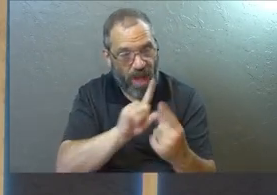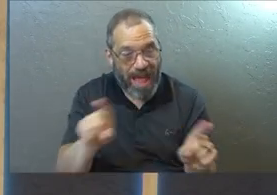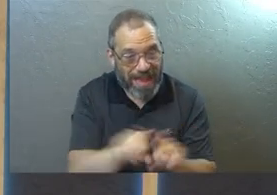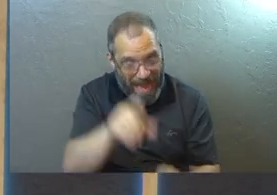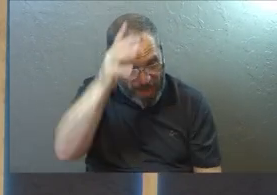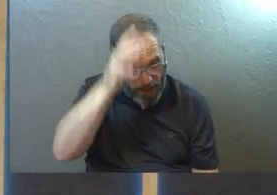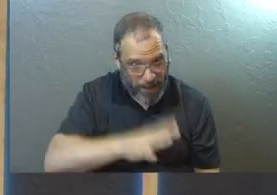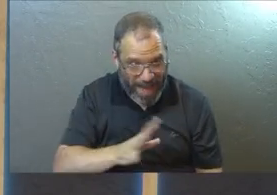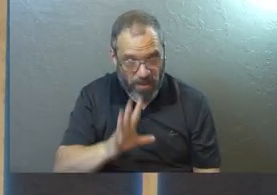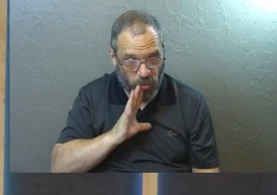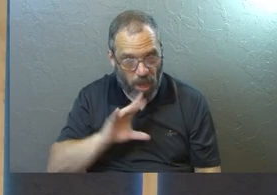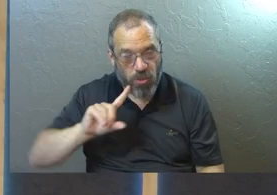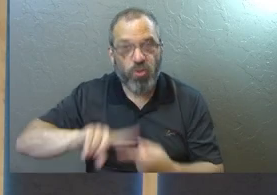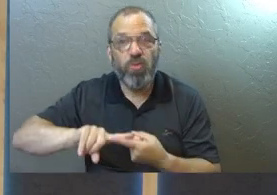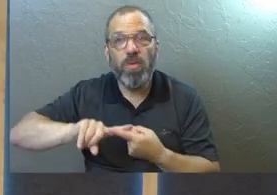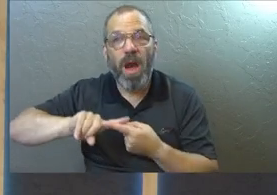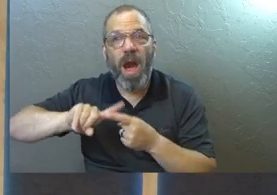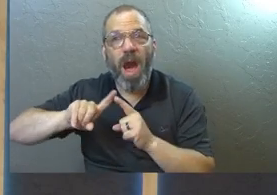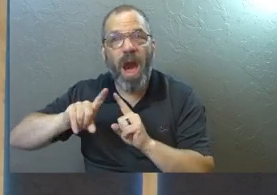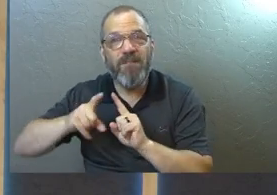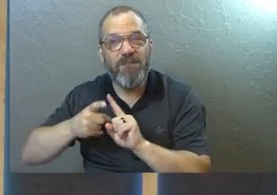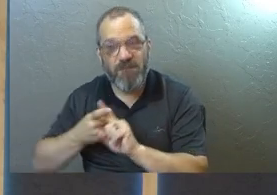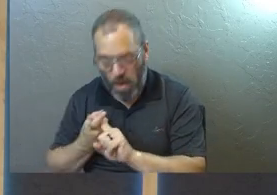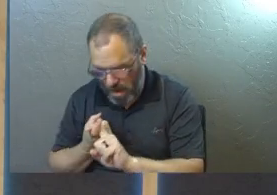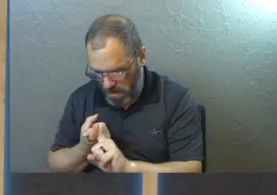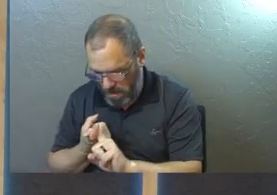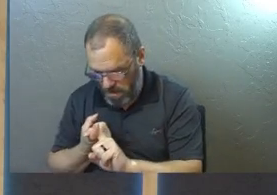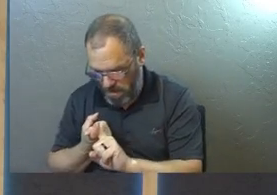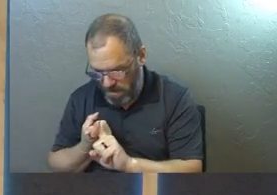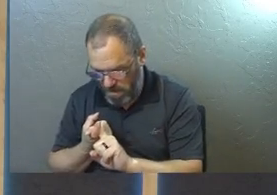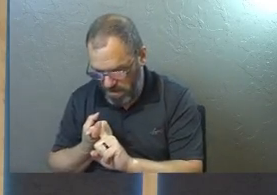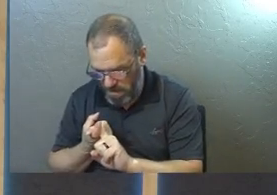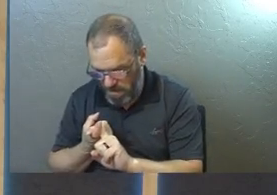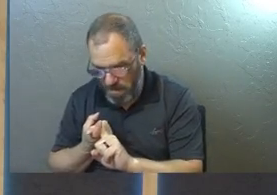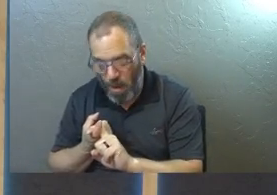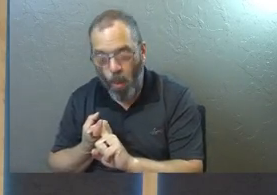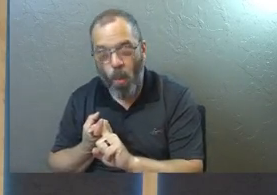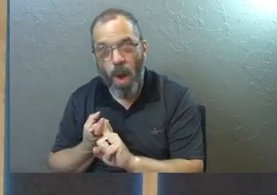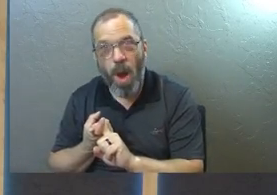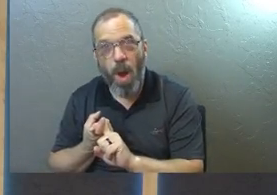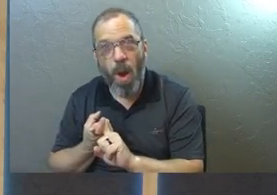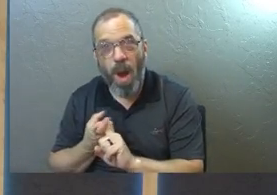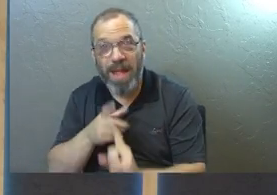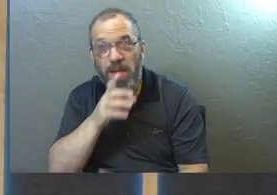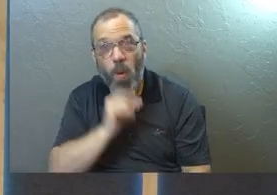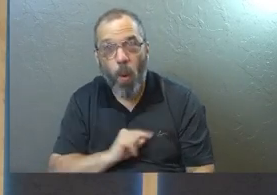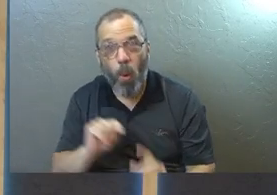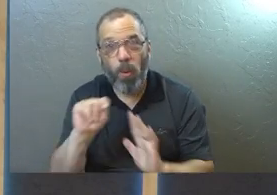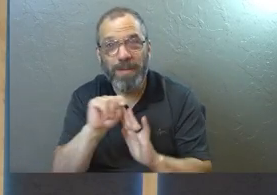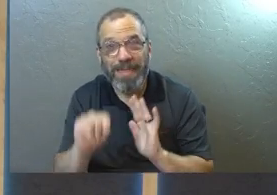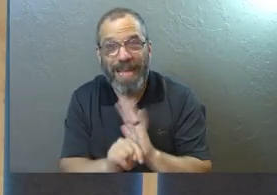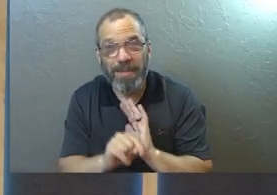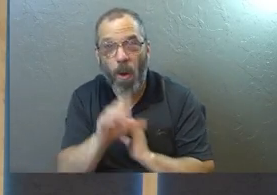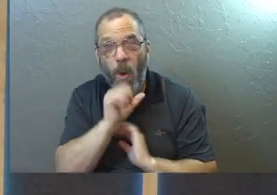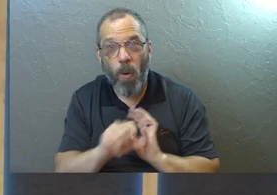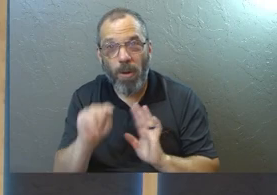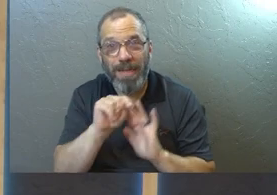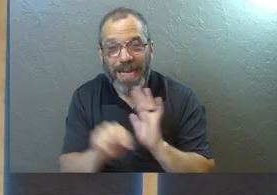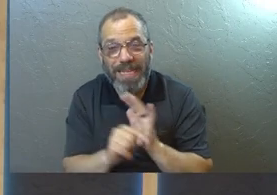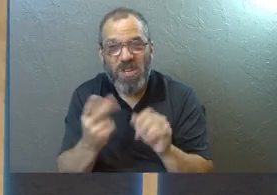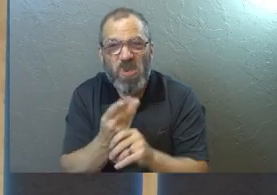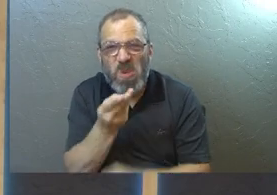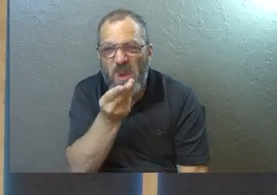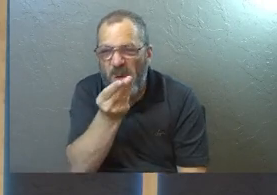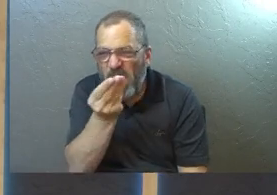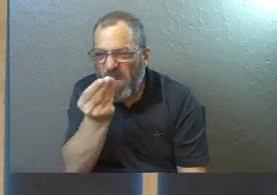as a man speaks to a friend. Friend is a big word in the Old Testament. It only gets used